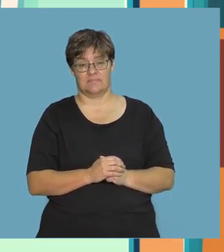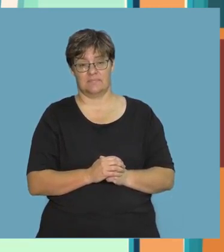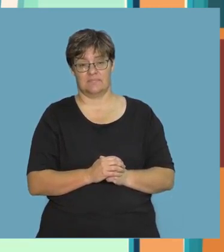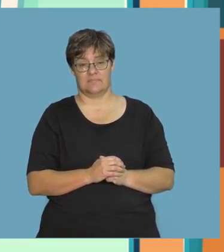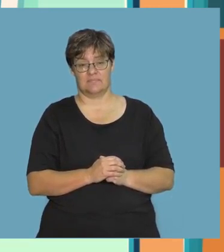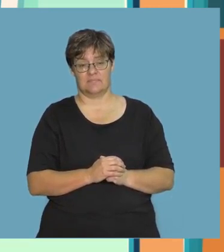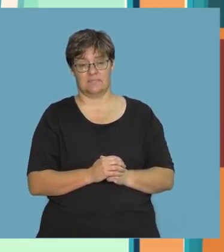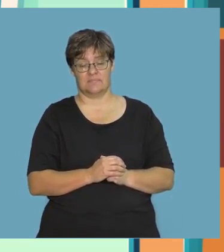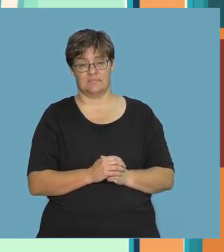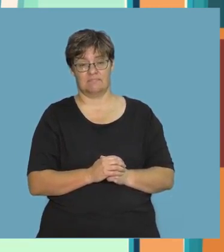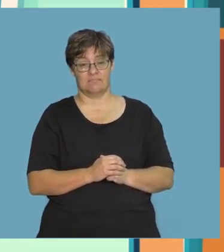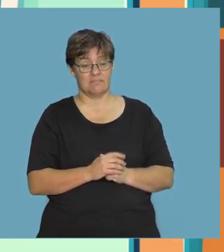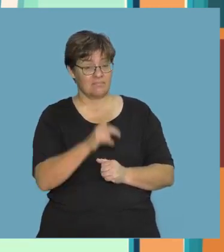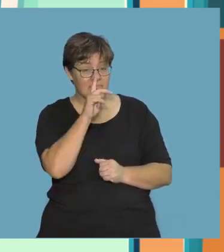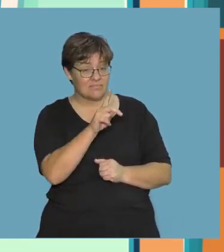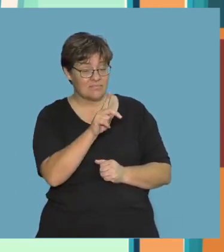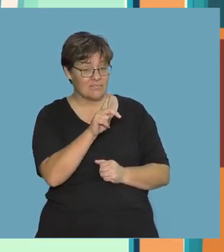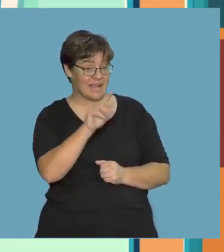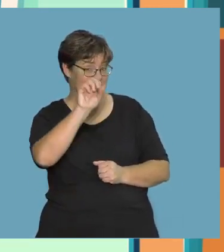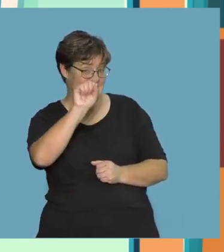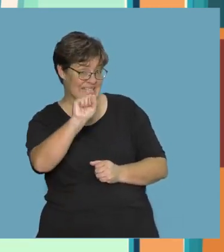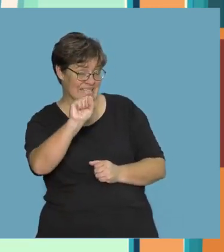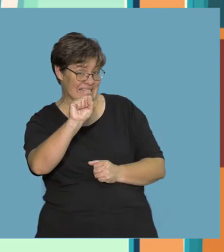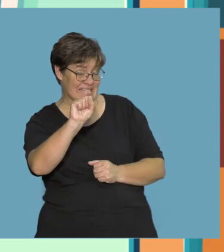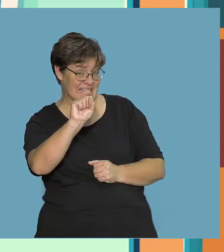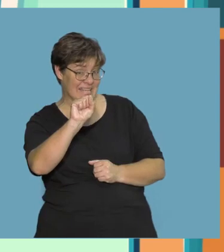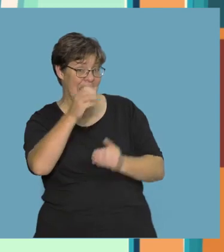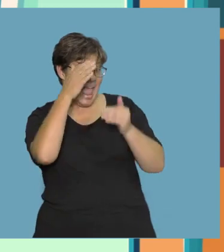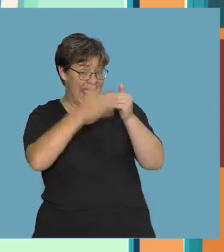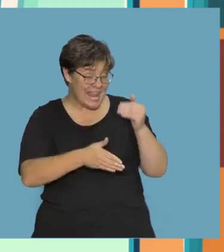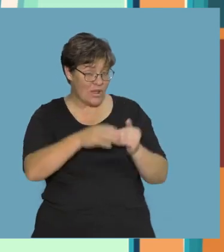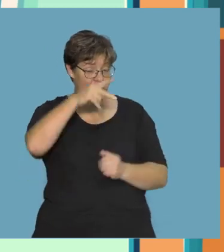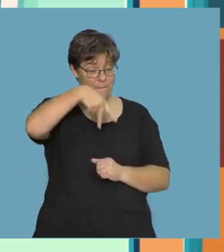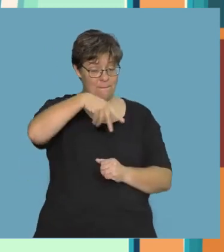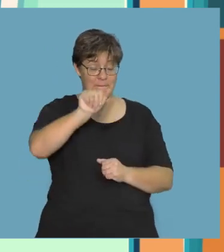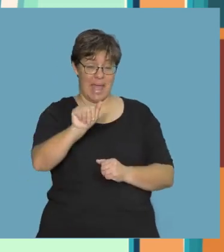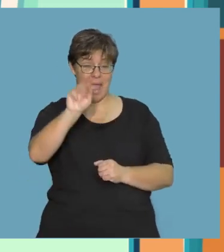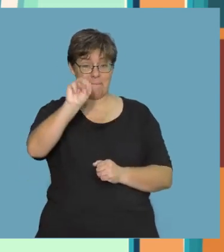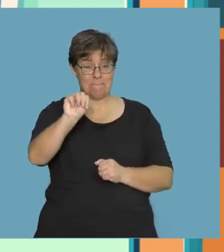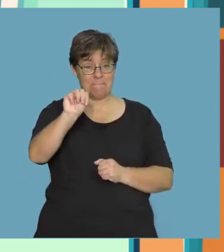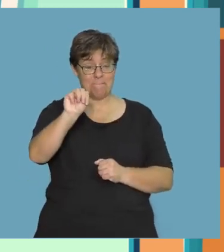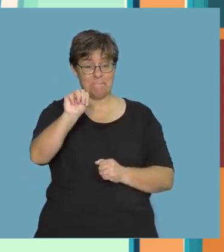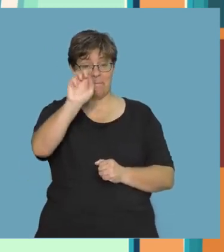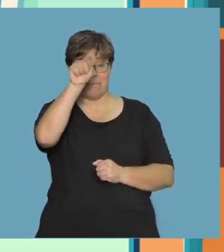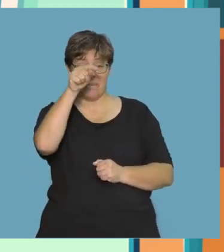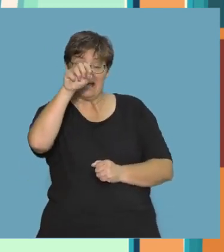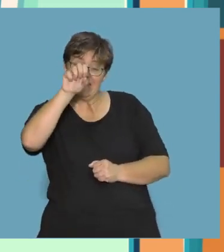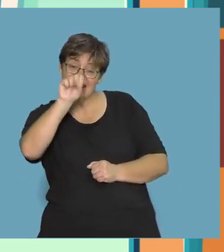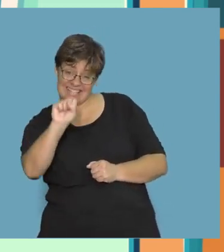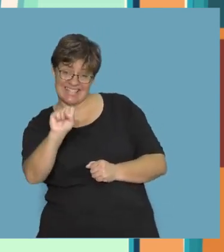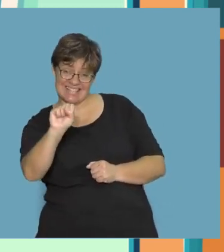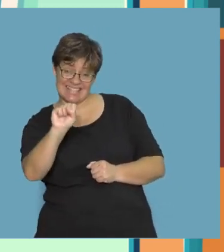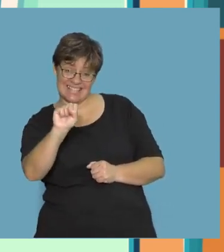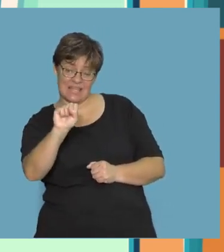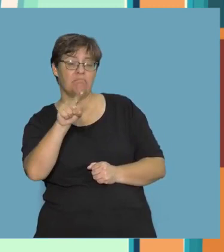Did you hear the Sss sound at the end of Pam? Good! That Sss sound is